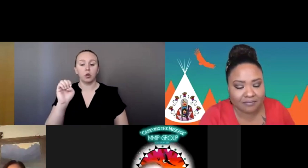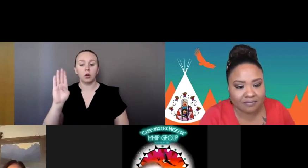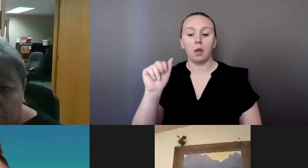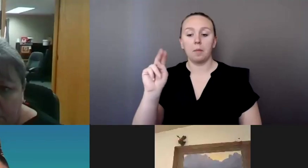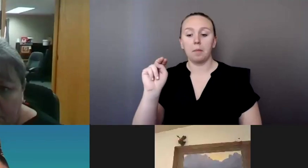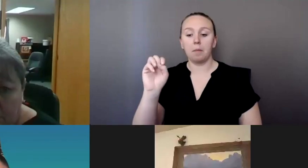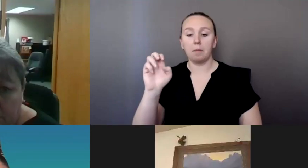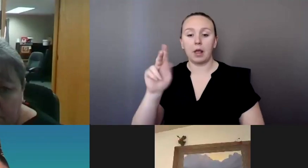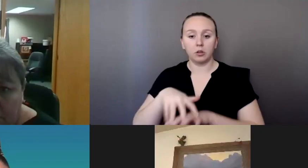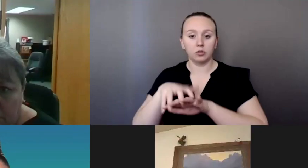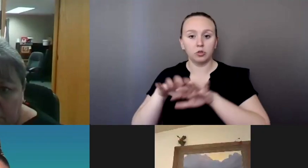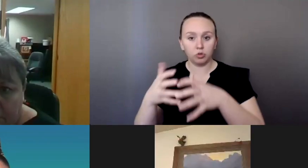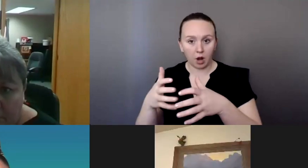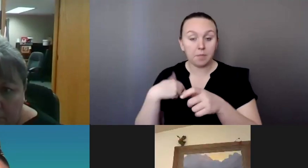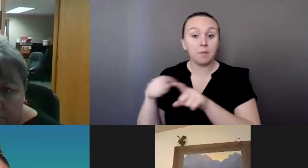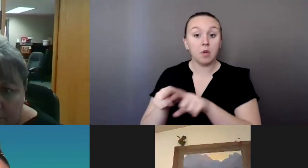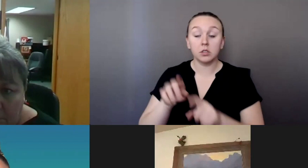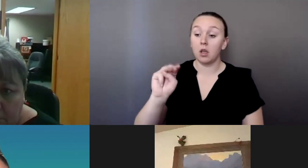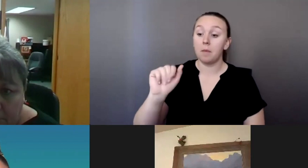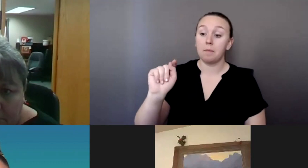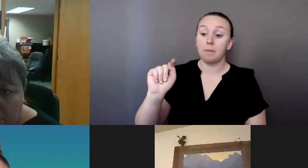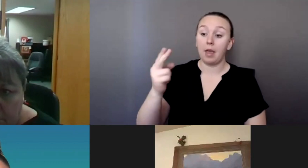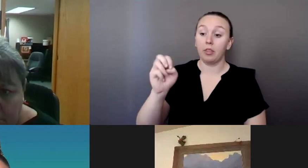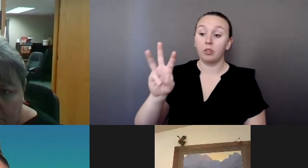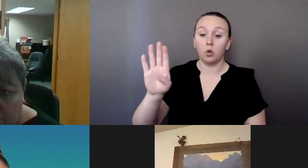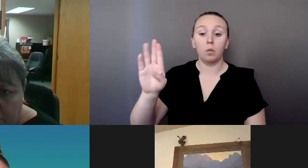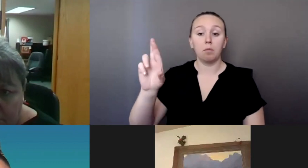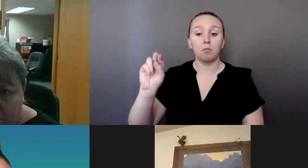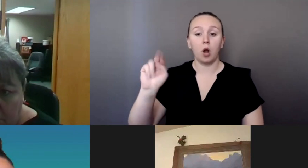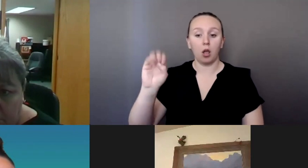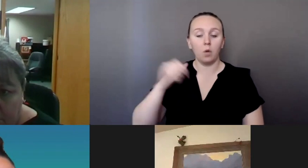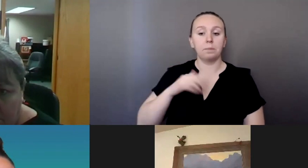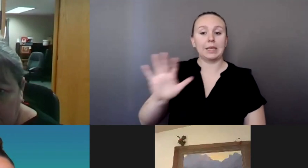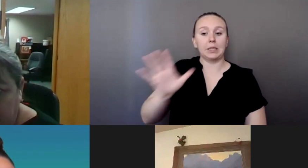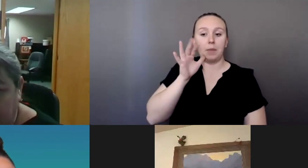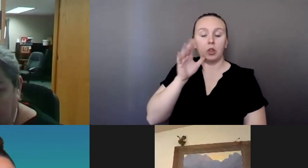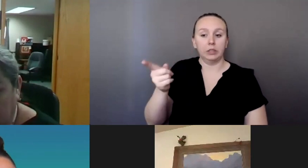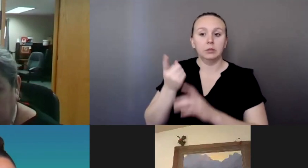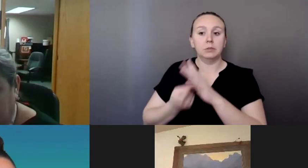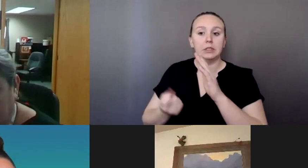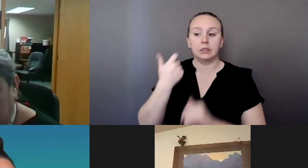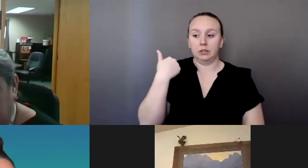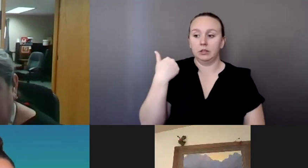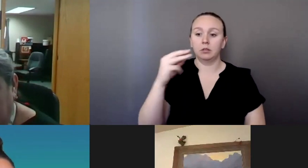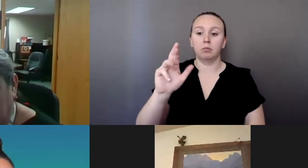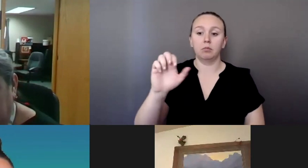Matthew Bronco's mother. Matthew's been missing since March 20th, 2019.